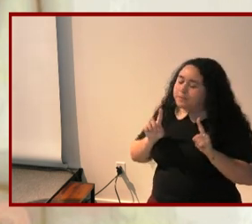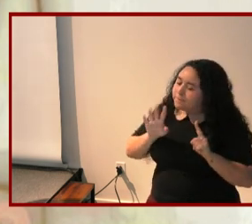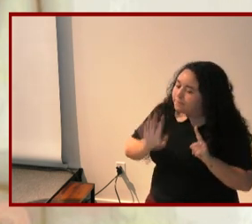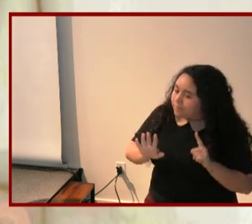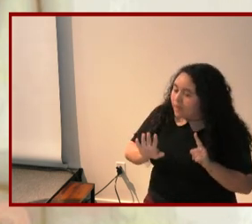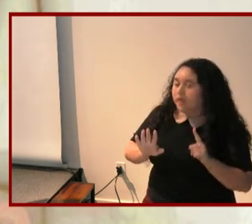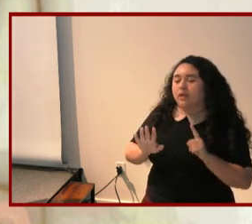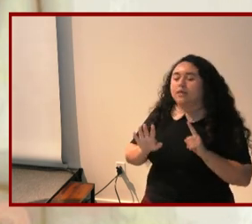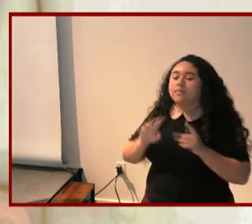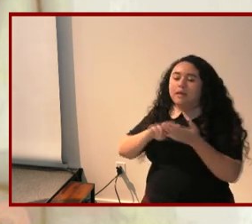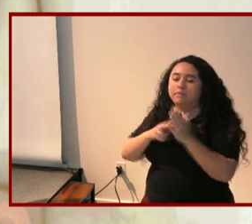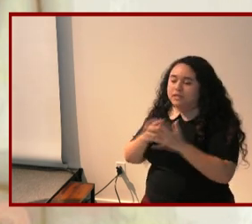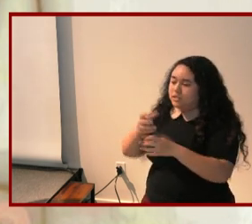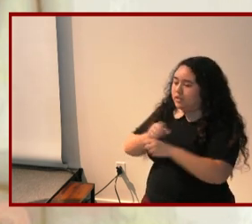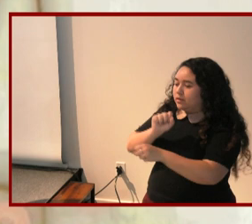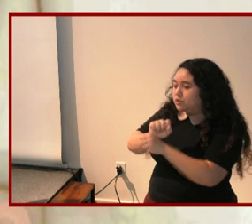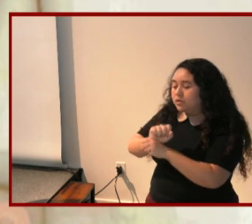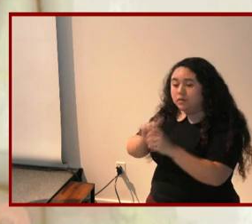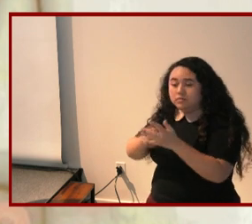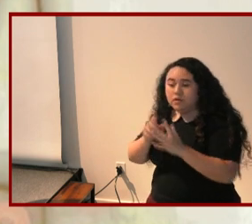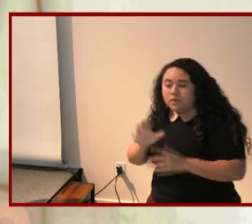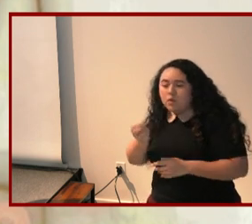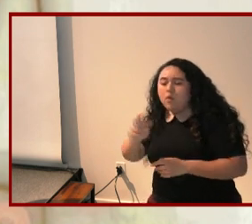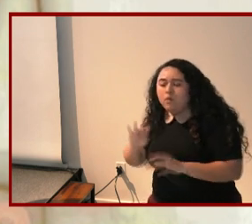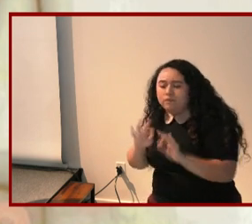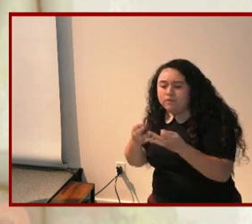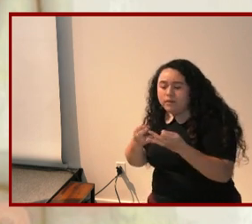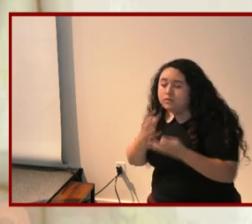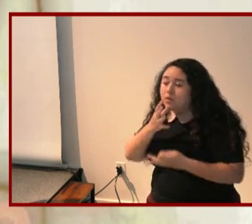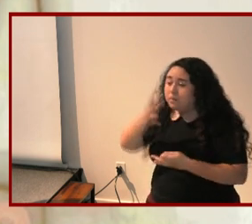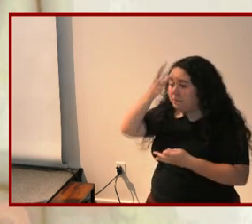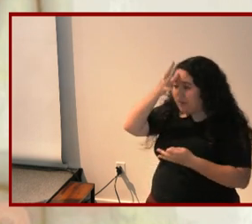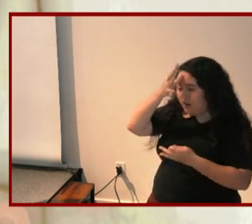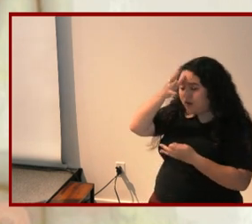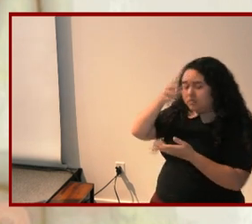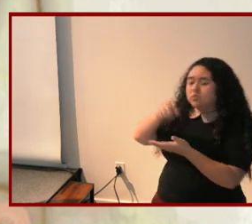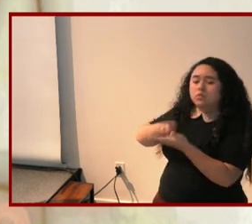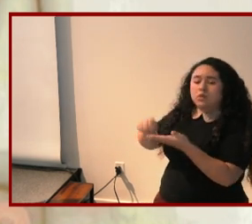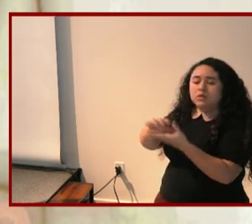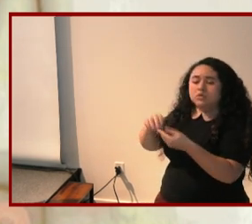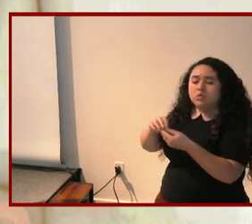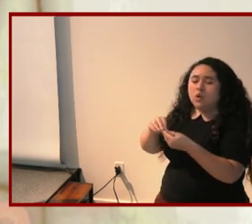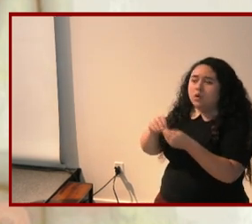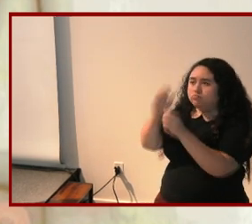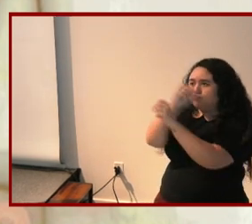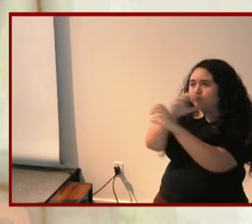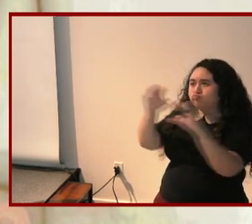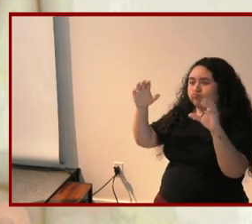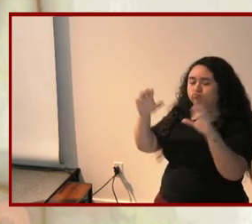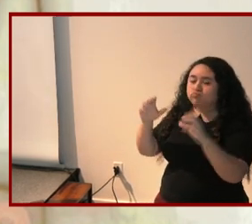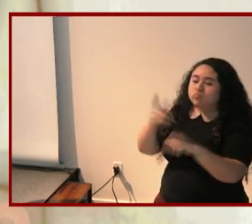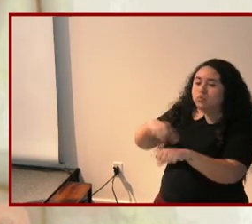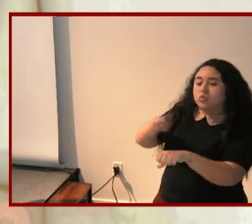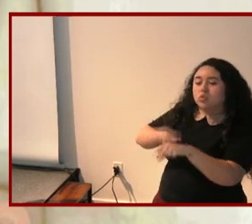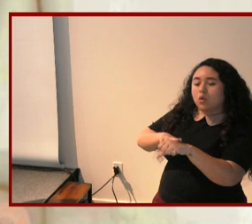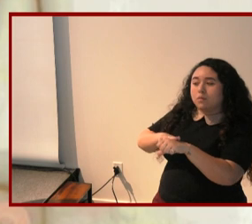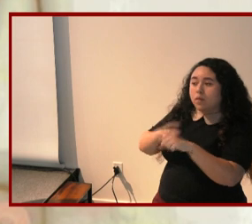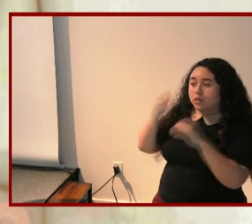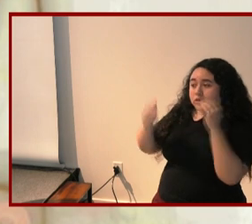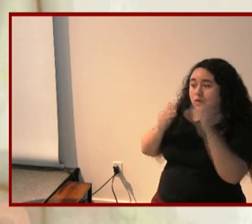a job and starting a family of one's own so parent memoirists write these normal adulthoods these normal futures